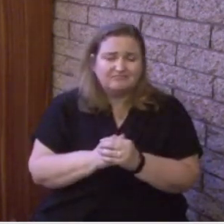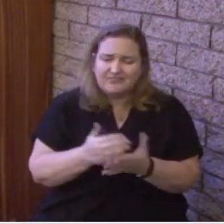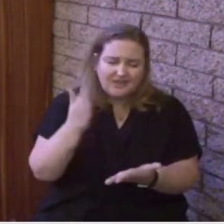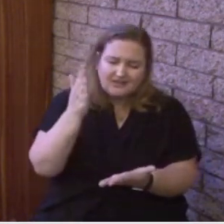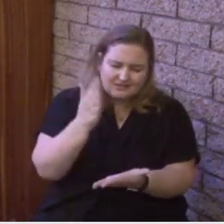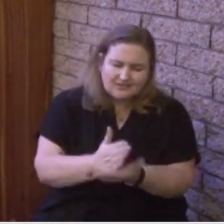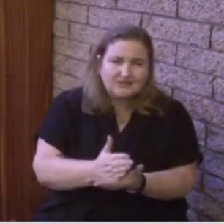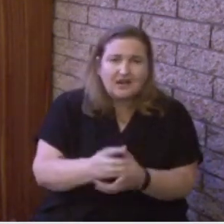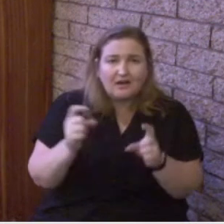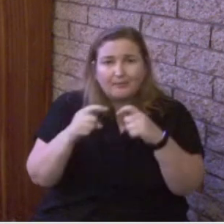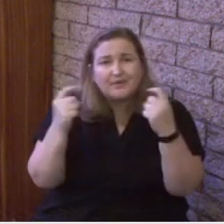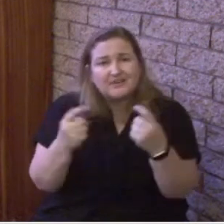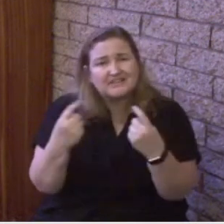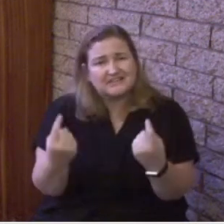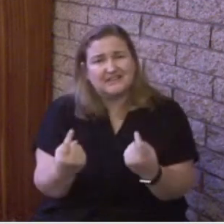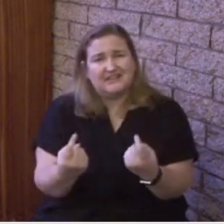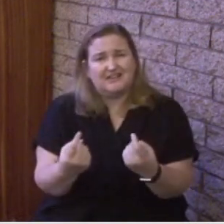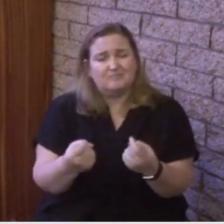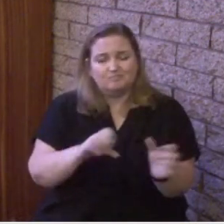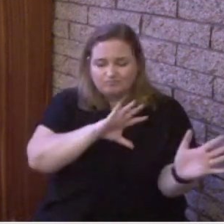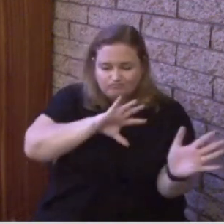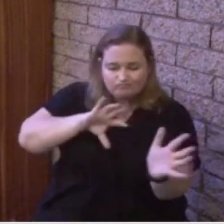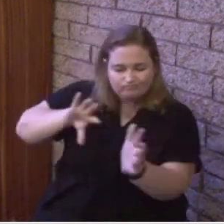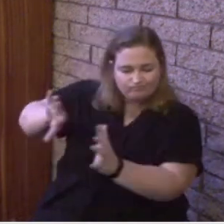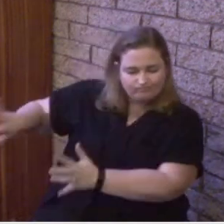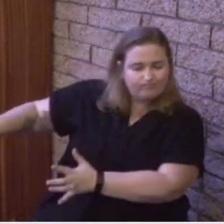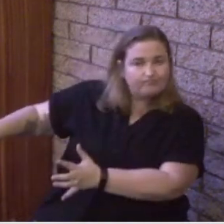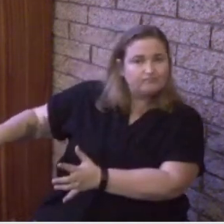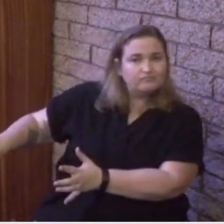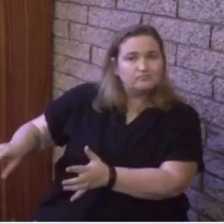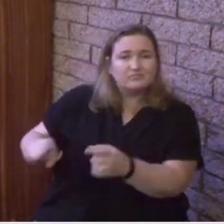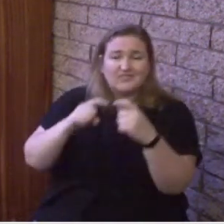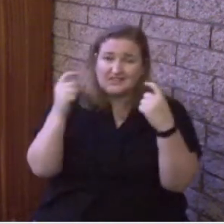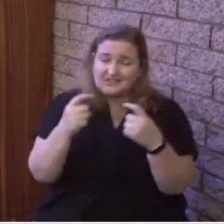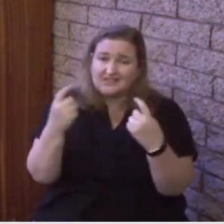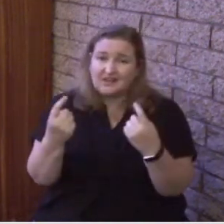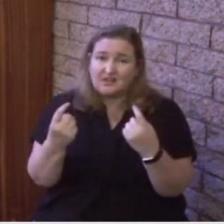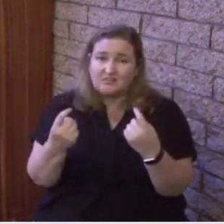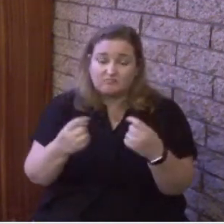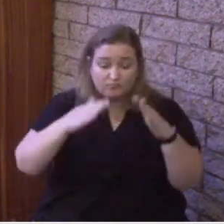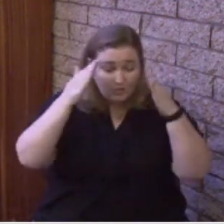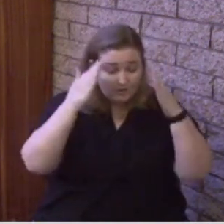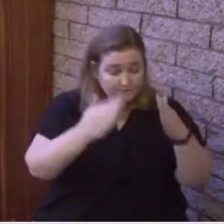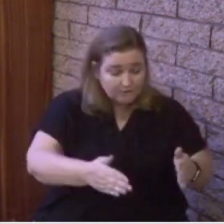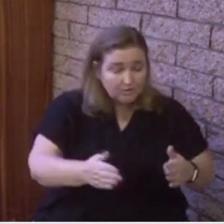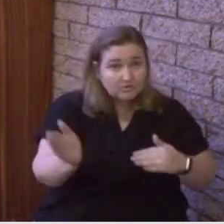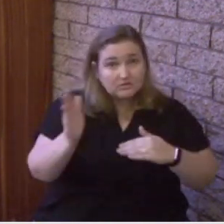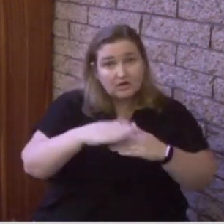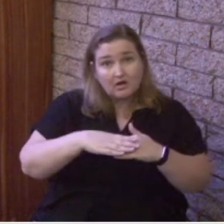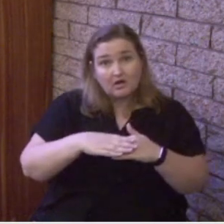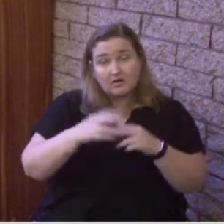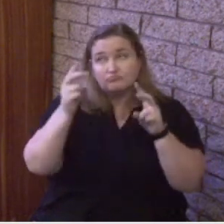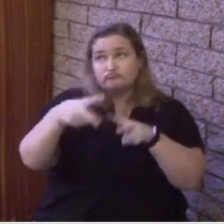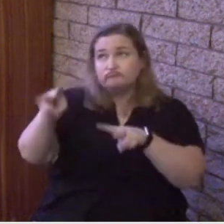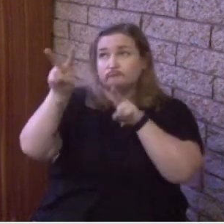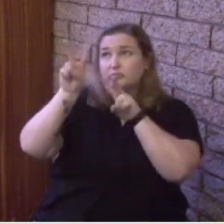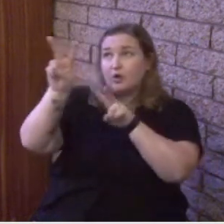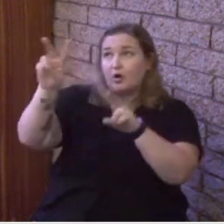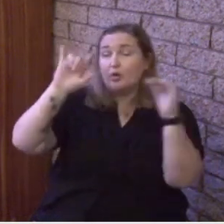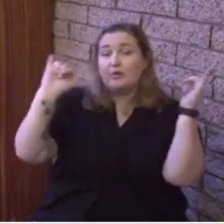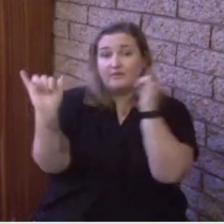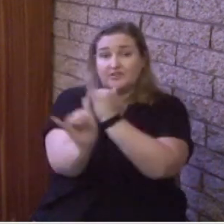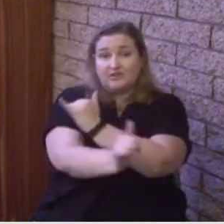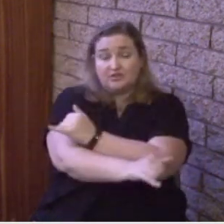put away and out of sight out of mind to put them away and focus now on the hope of eternal life